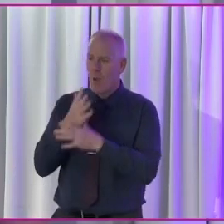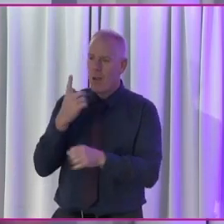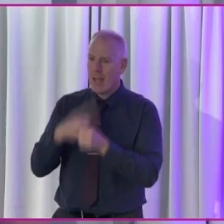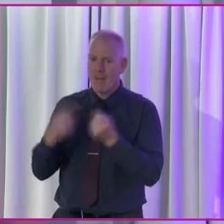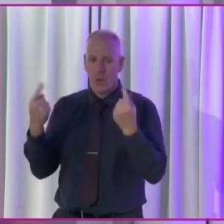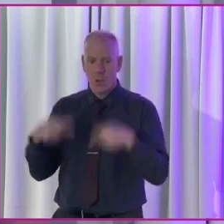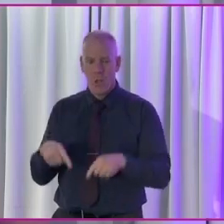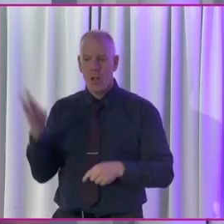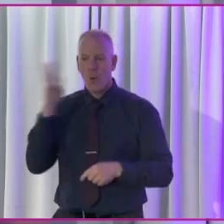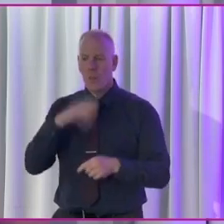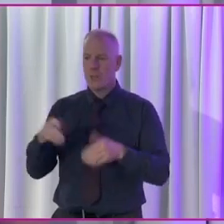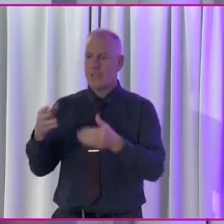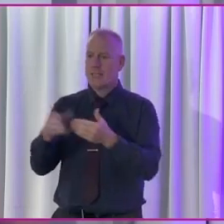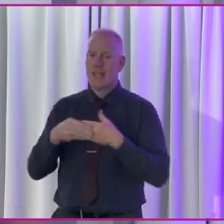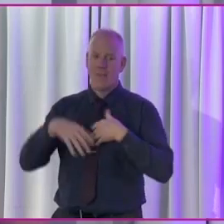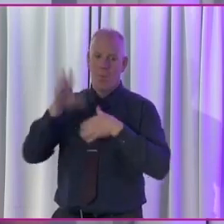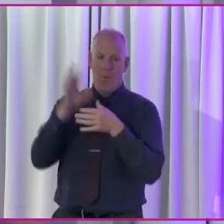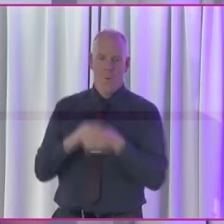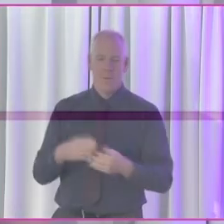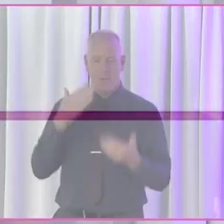coming and wish you a safe journey home.